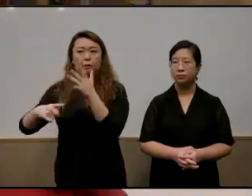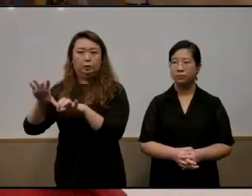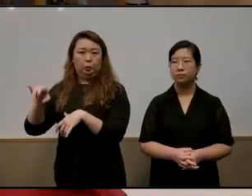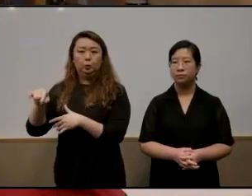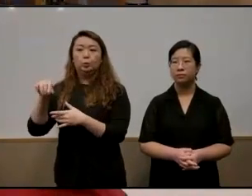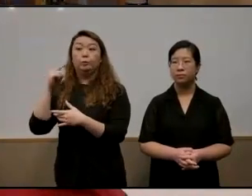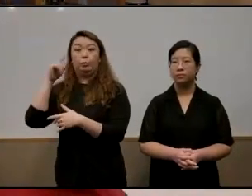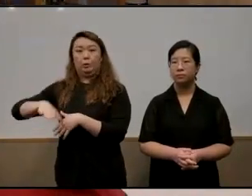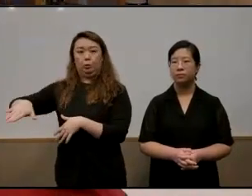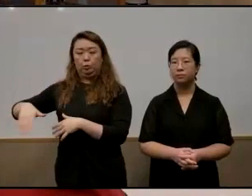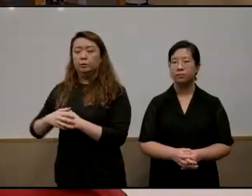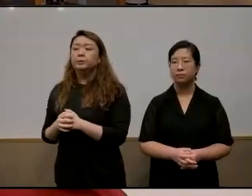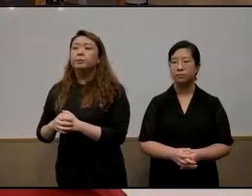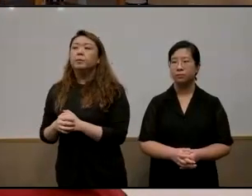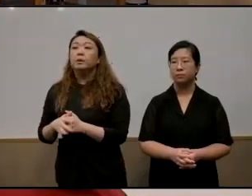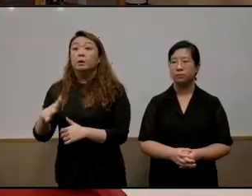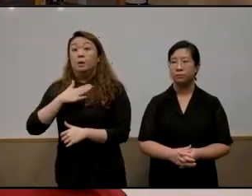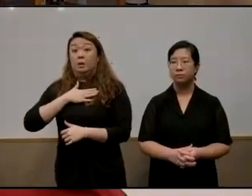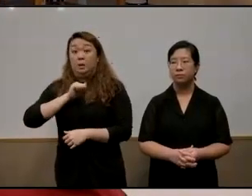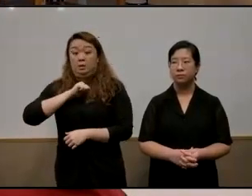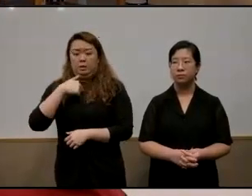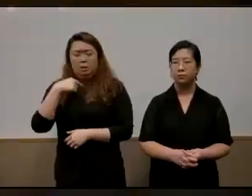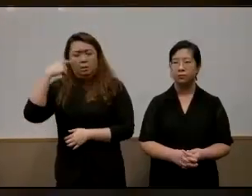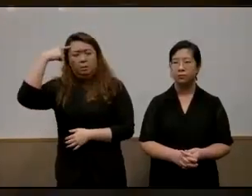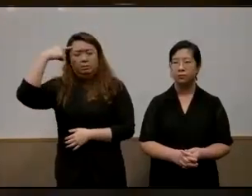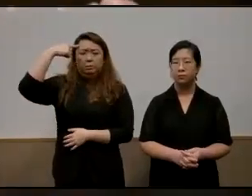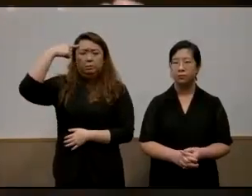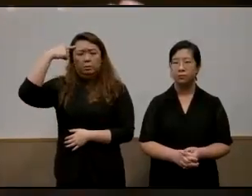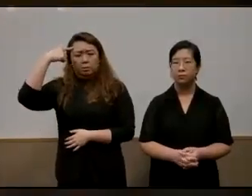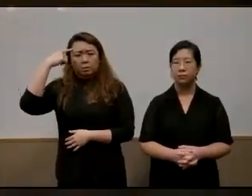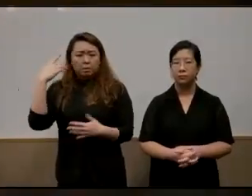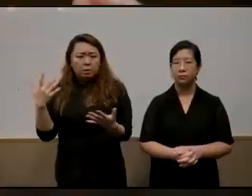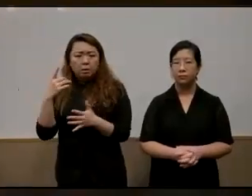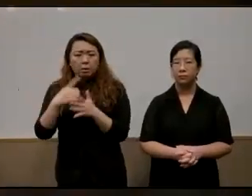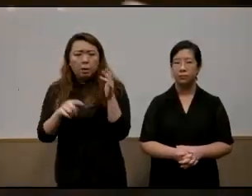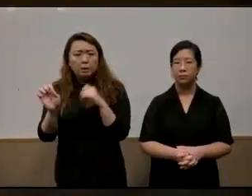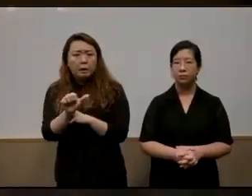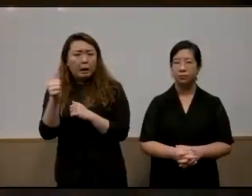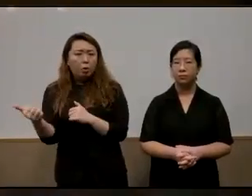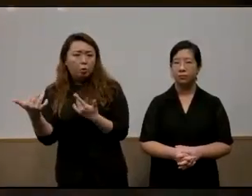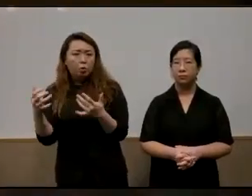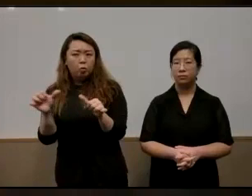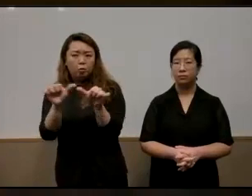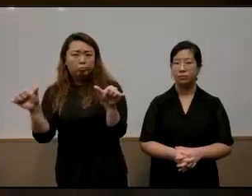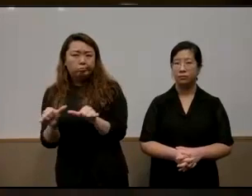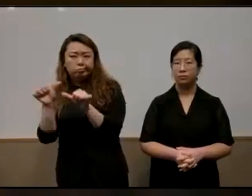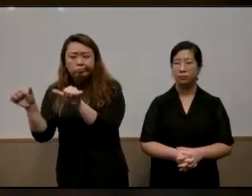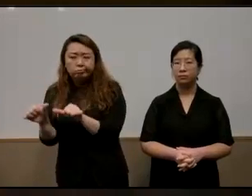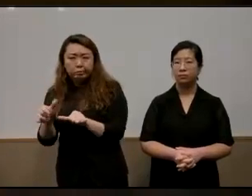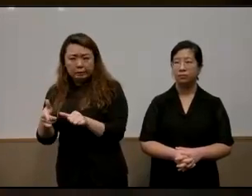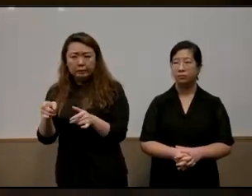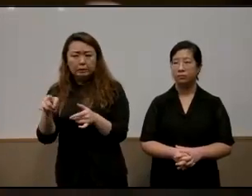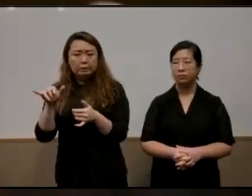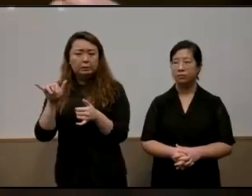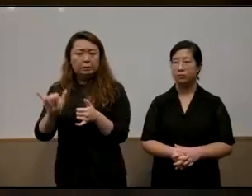offerings um myself i'm wondering whether you know what would be other potential areas that potentially could have